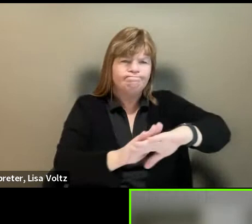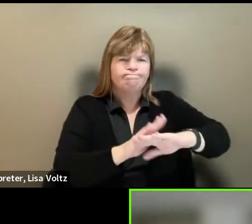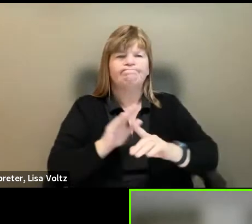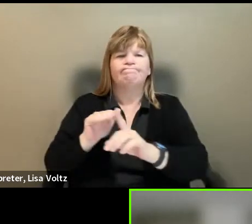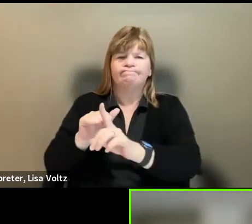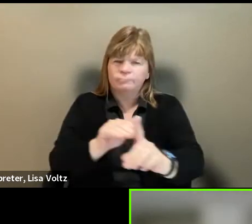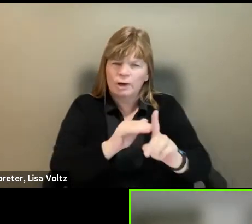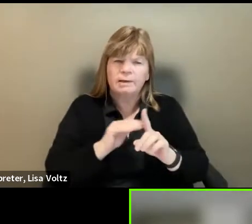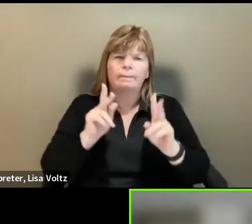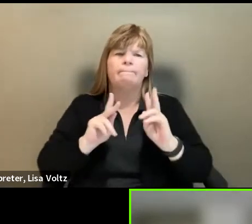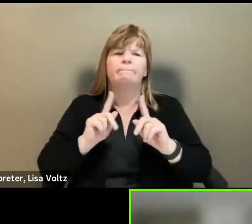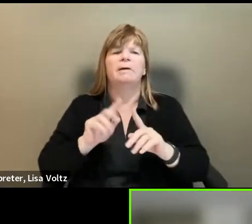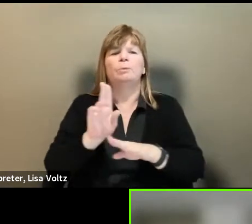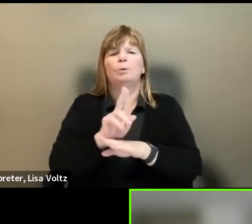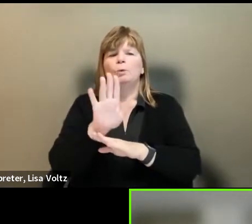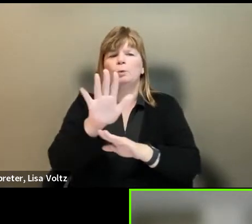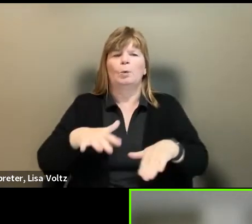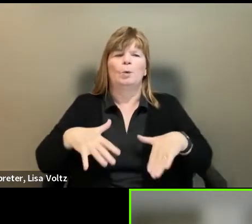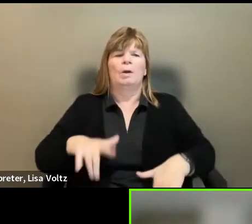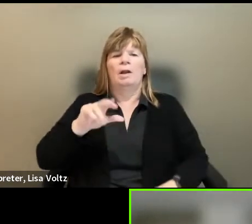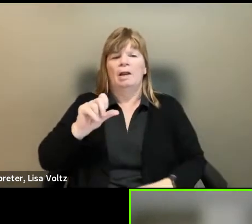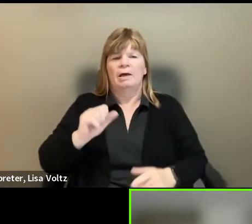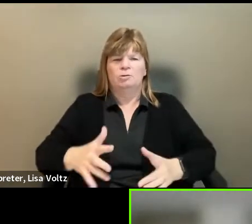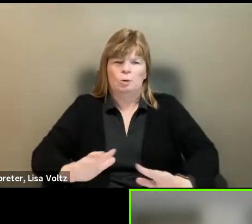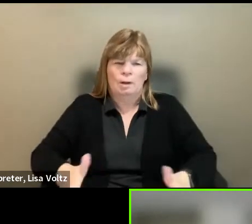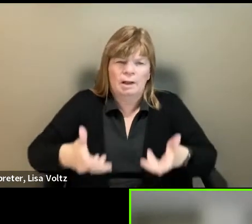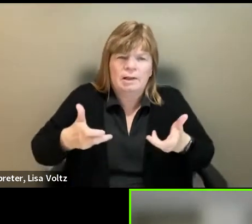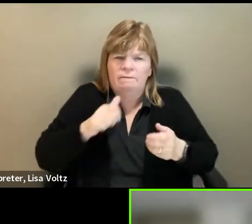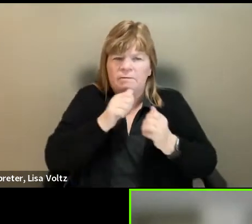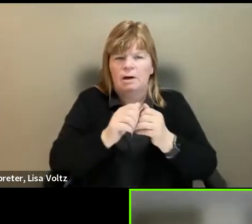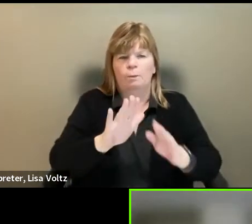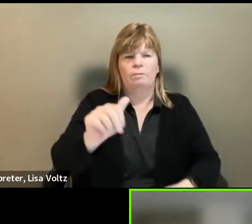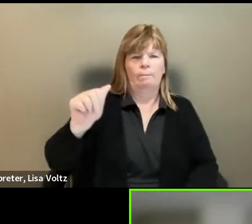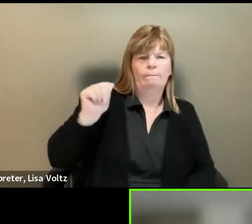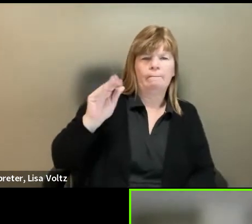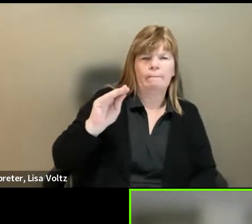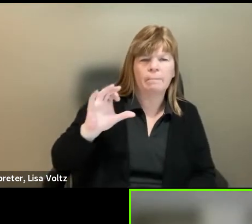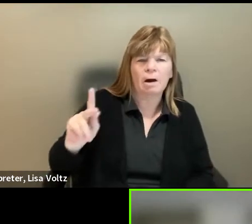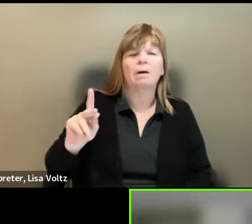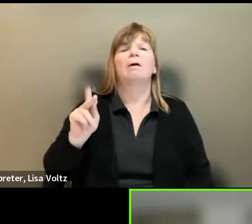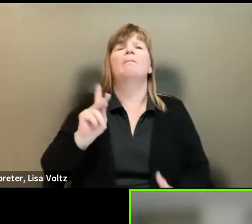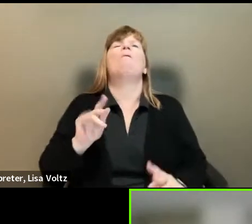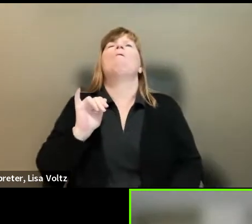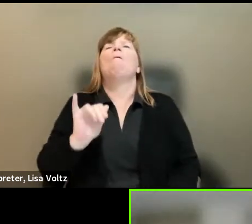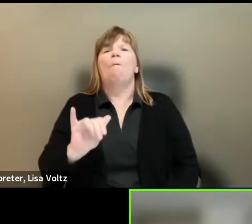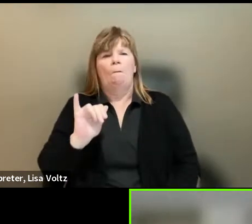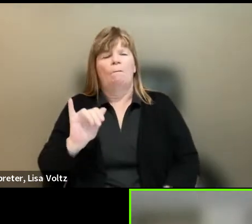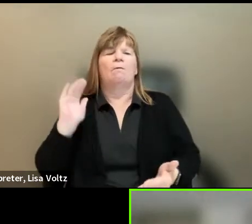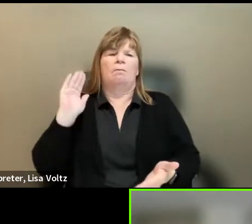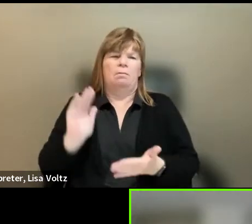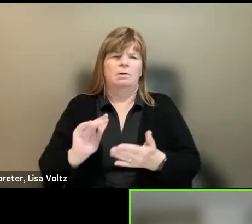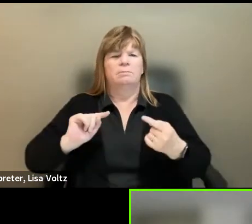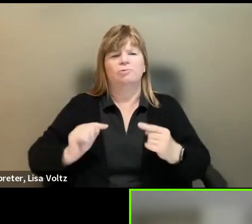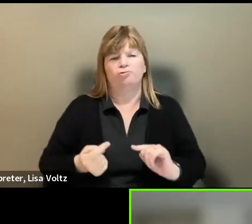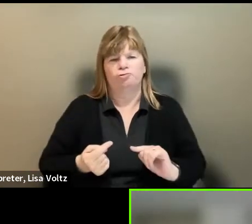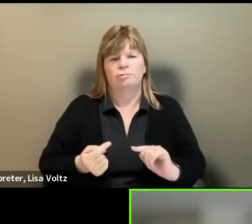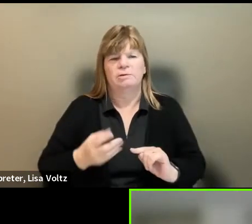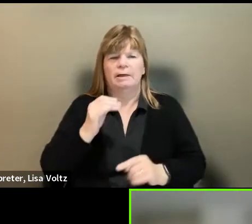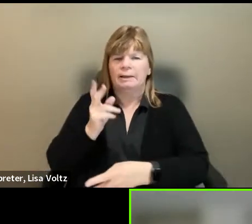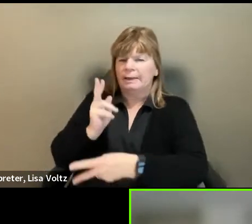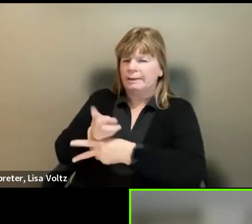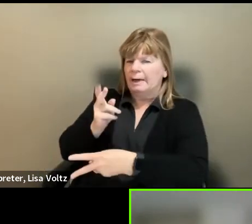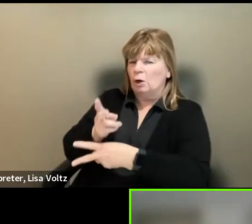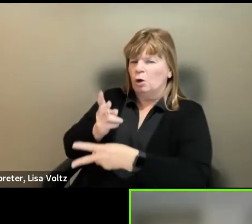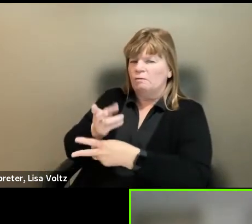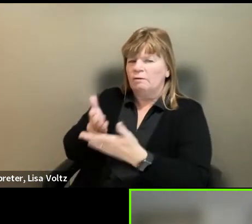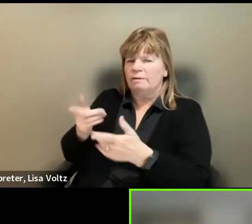to lift with your legs and not with your back. And so people did, and they had fewer, uh, injuries and to watch out for things